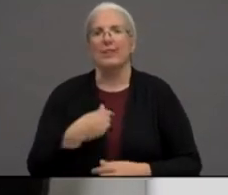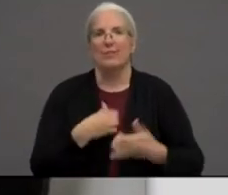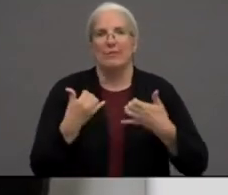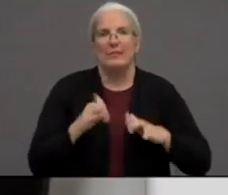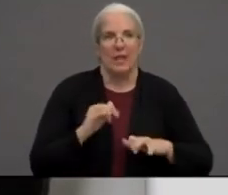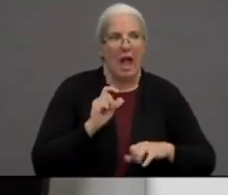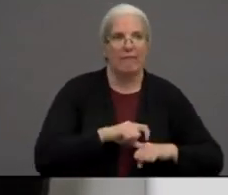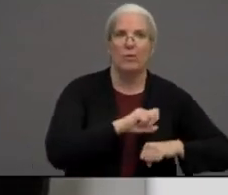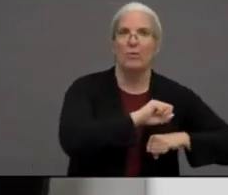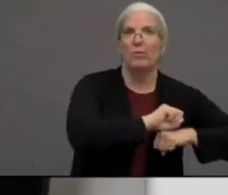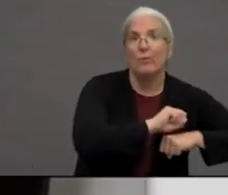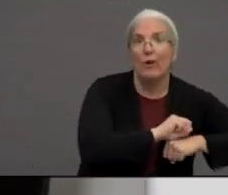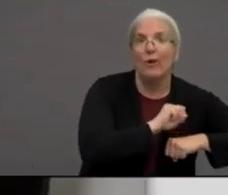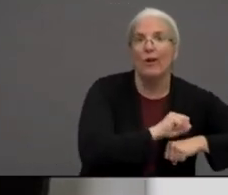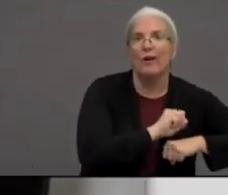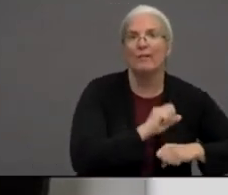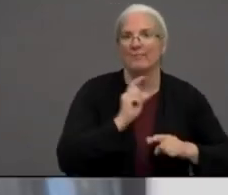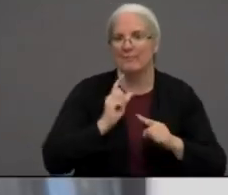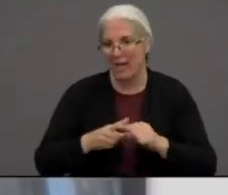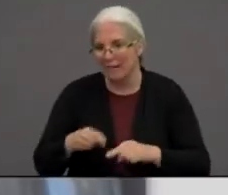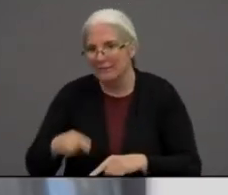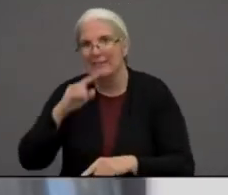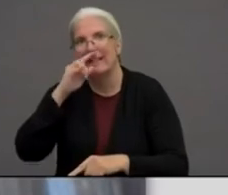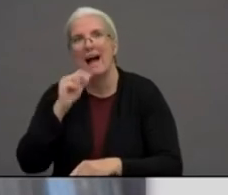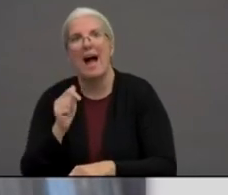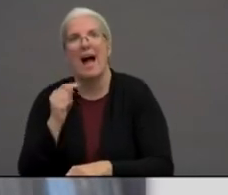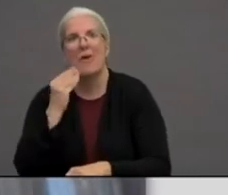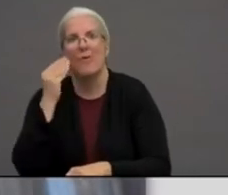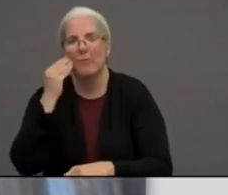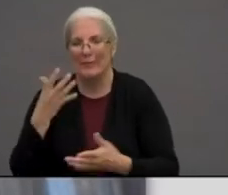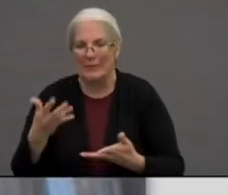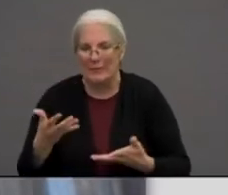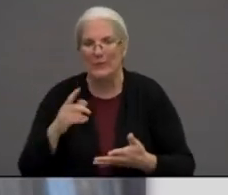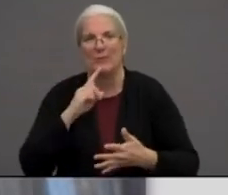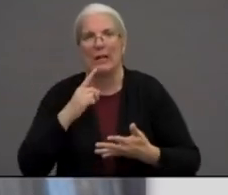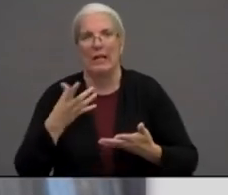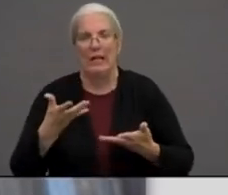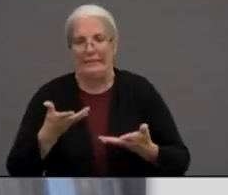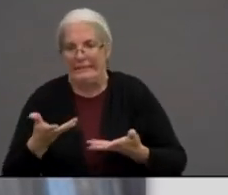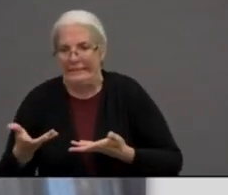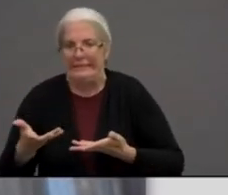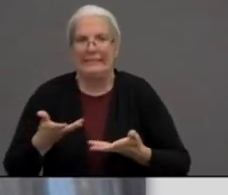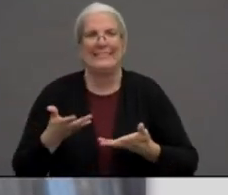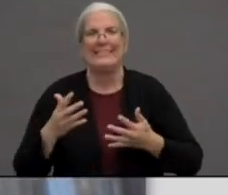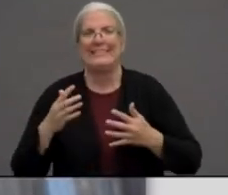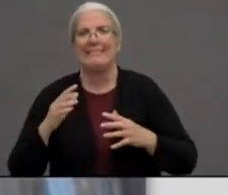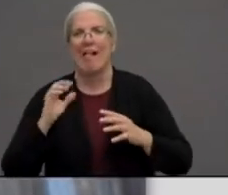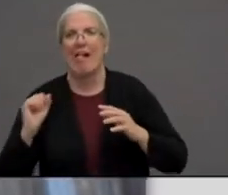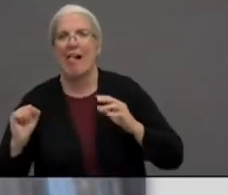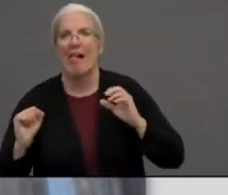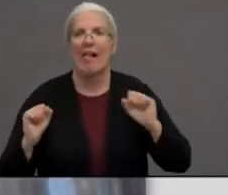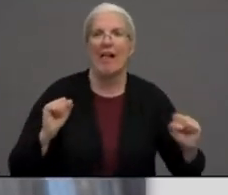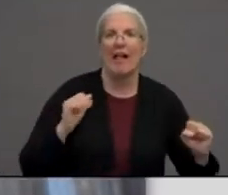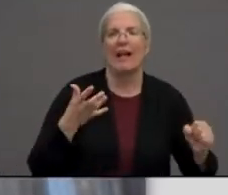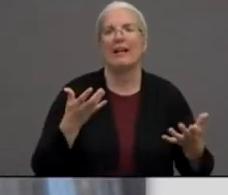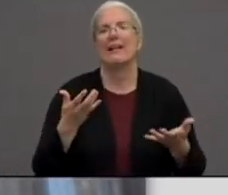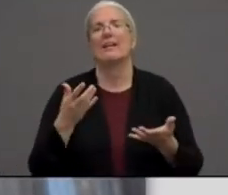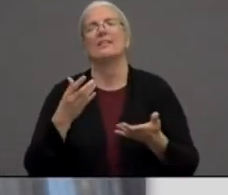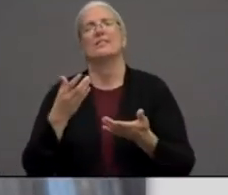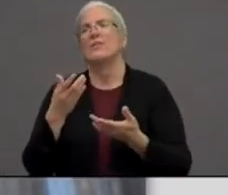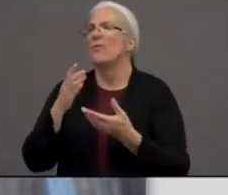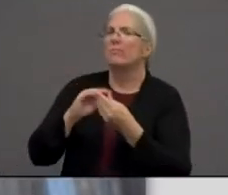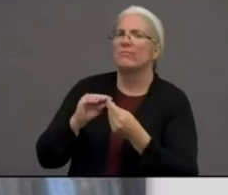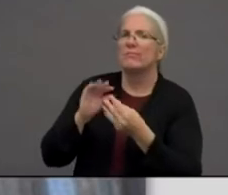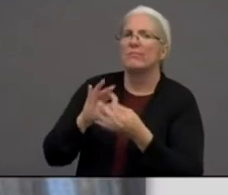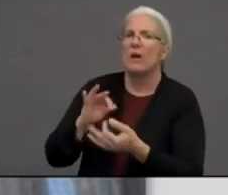same. He still needs attention. Oh, what are your thoughts about school reopening? I know you've had some conversations that have been a part of meetings